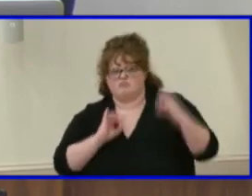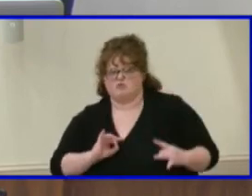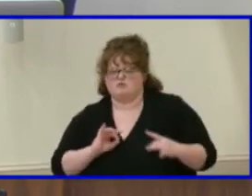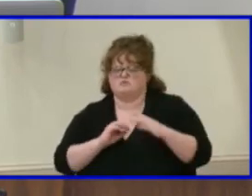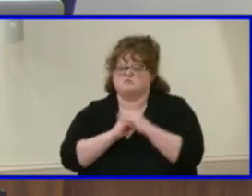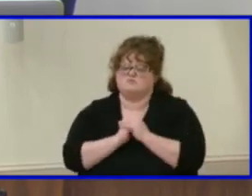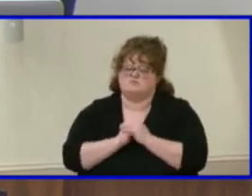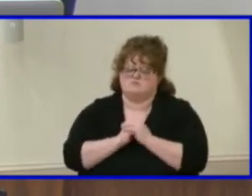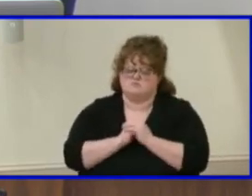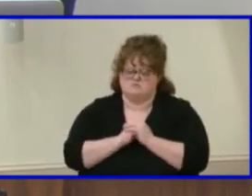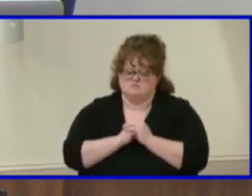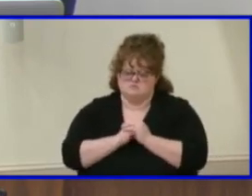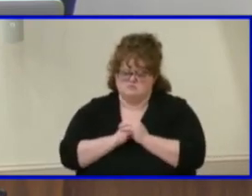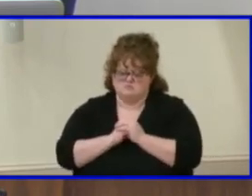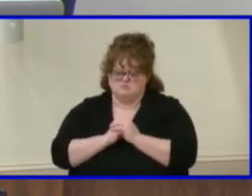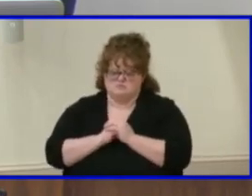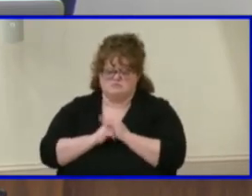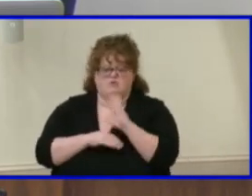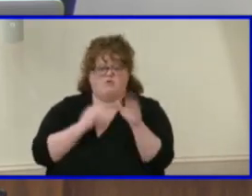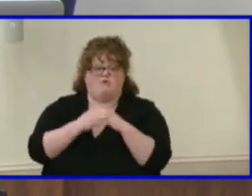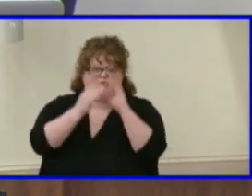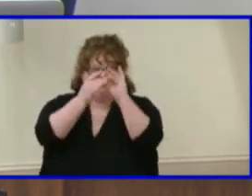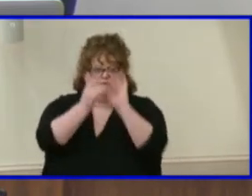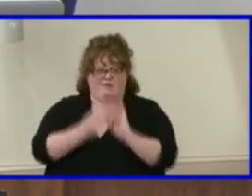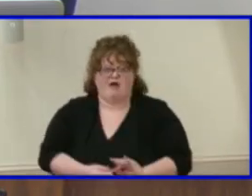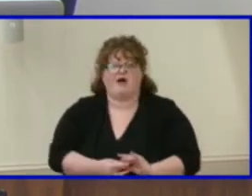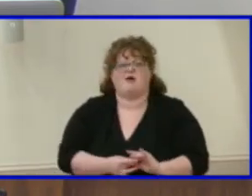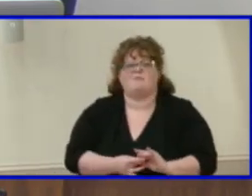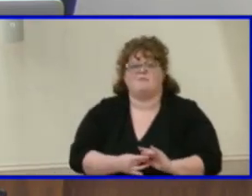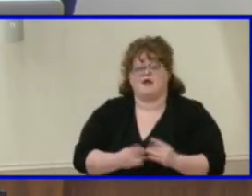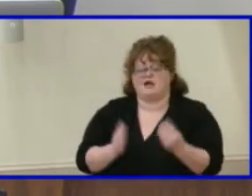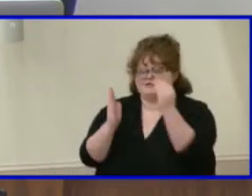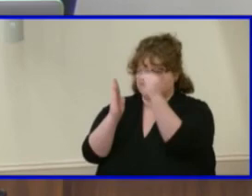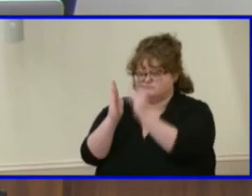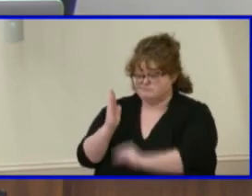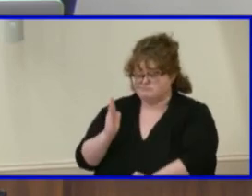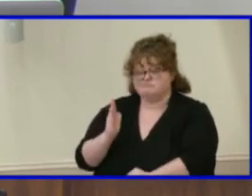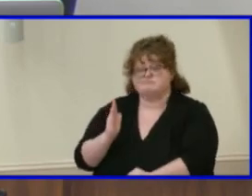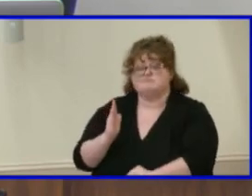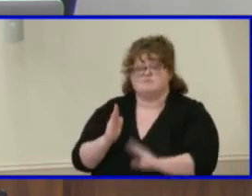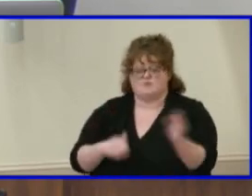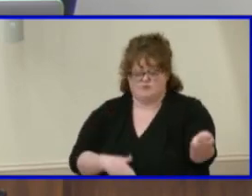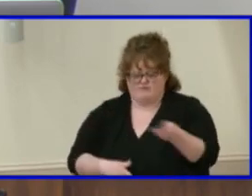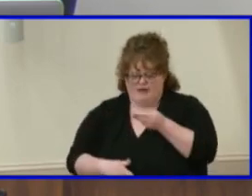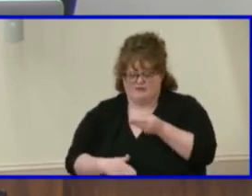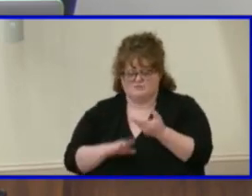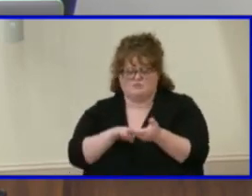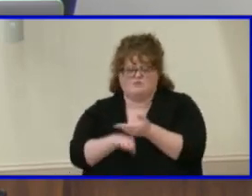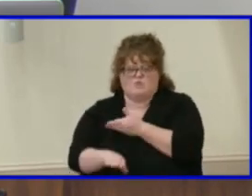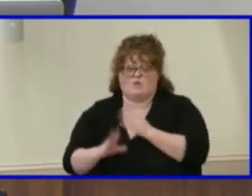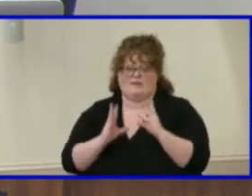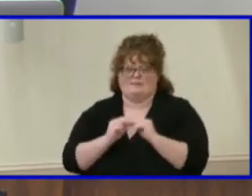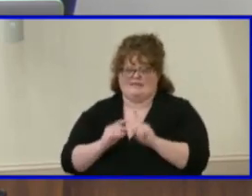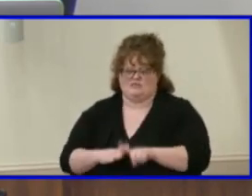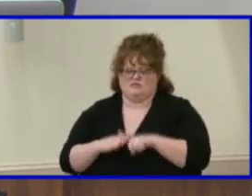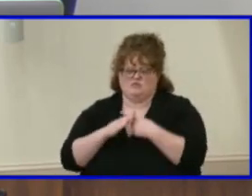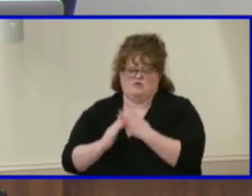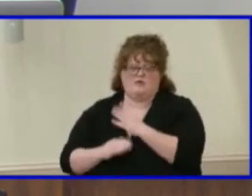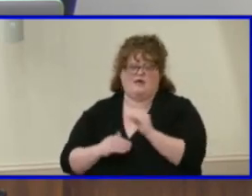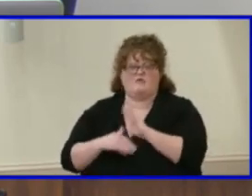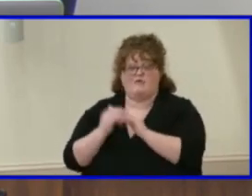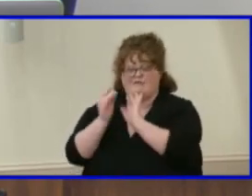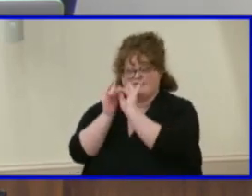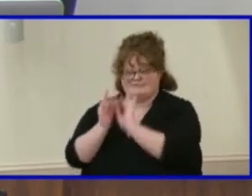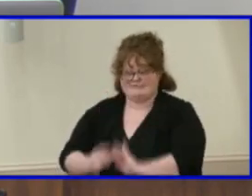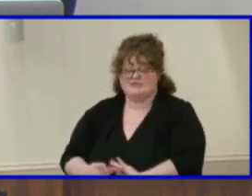Comments were compiled and provided to us prior to the start of today's meeting, and those comments have